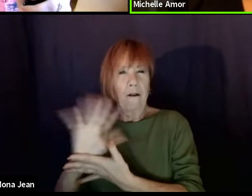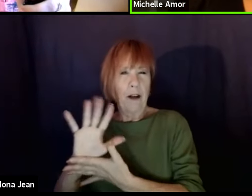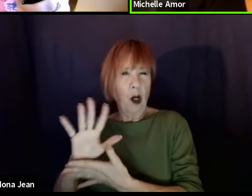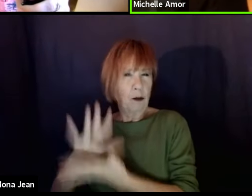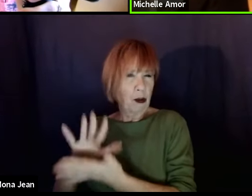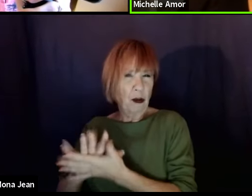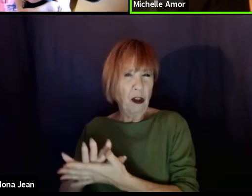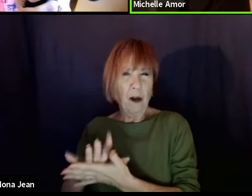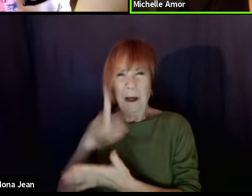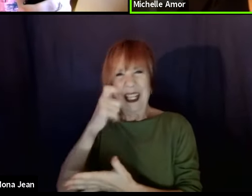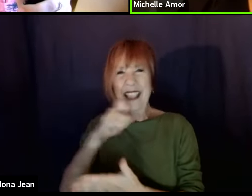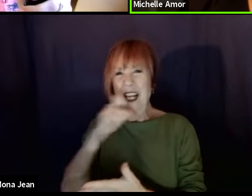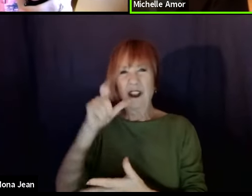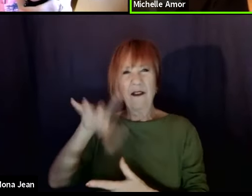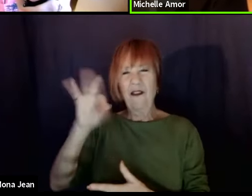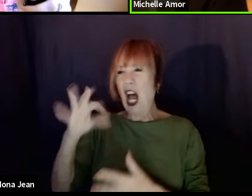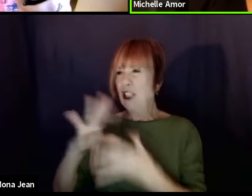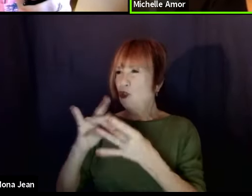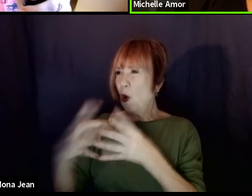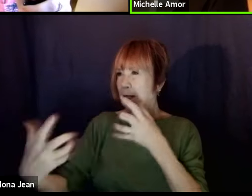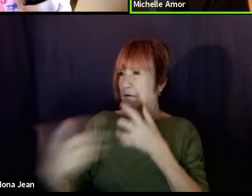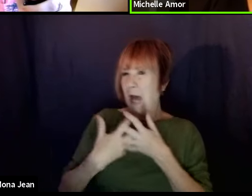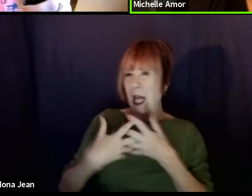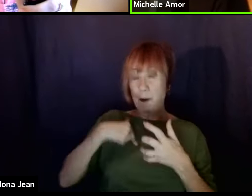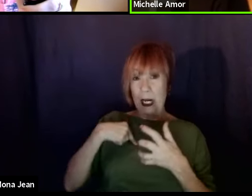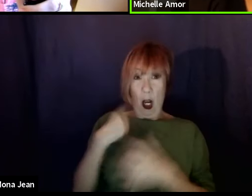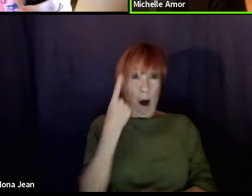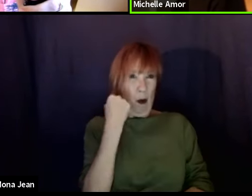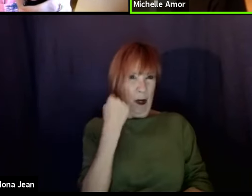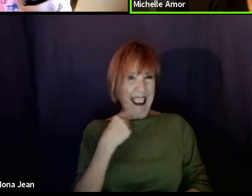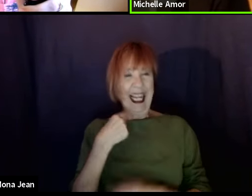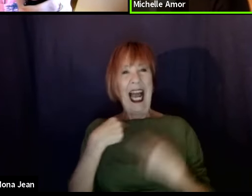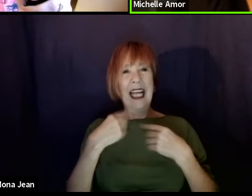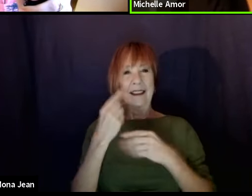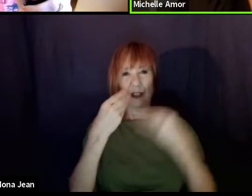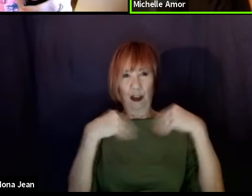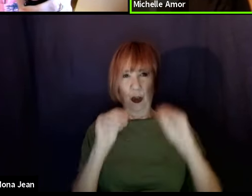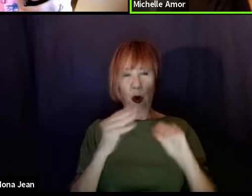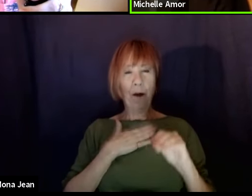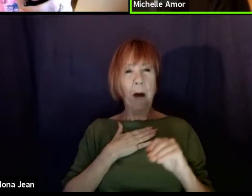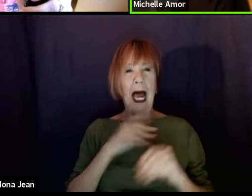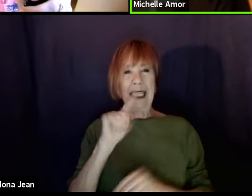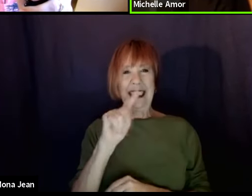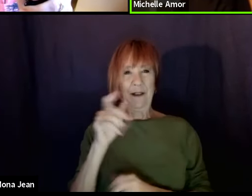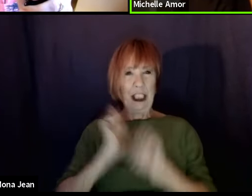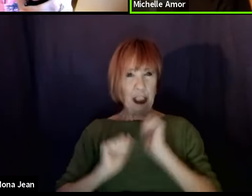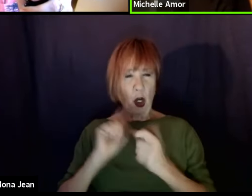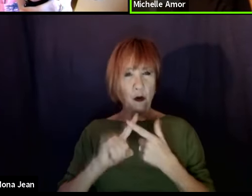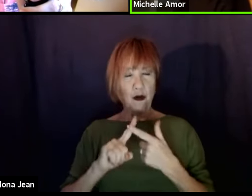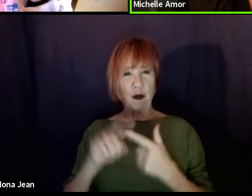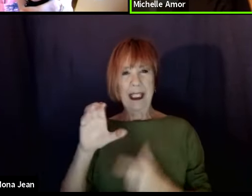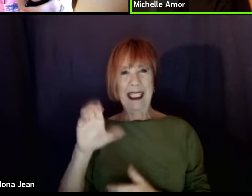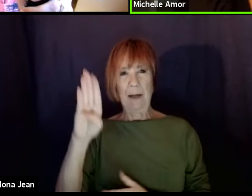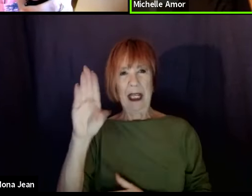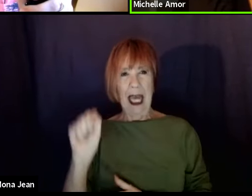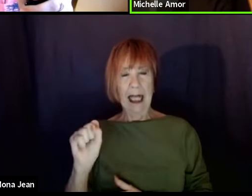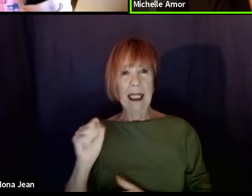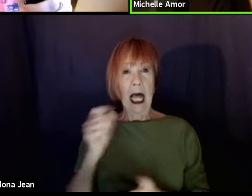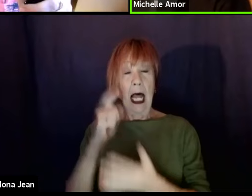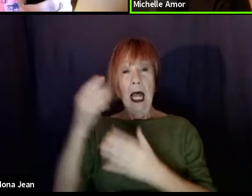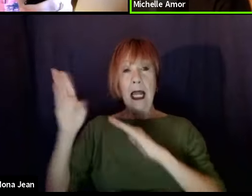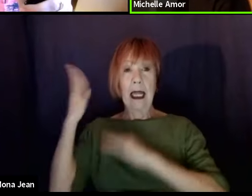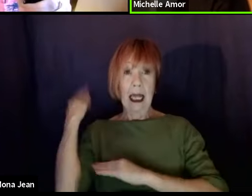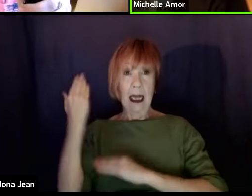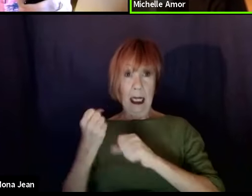I most recently sold my first television show to CBS last fall. It's called The Honorable. It's about